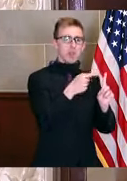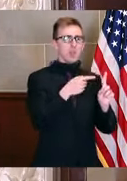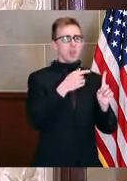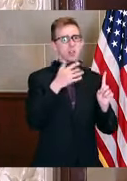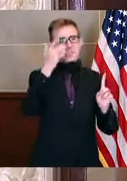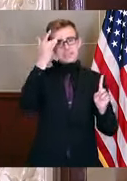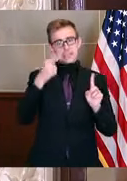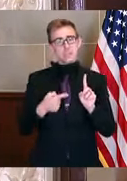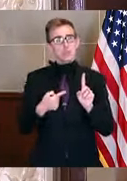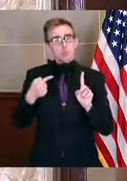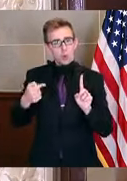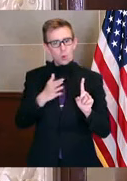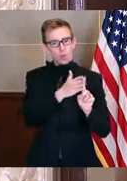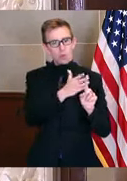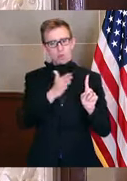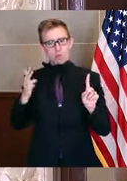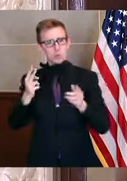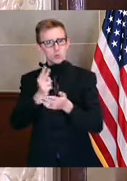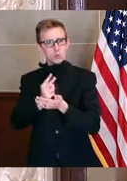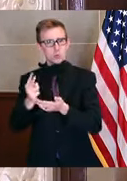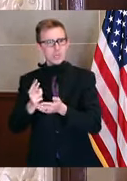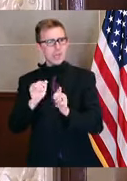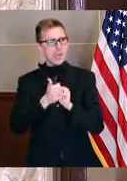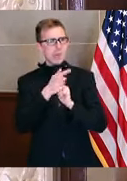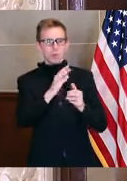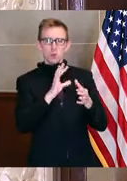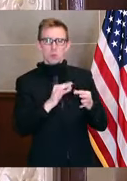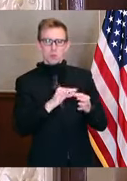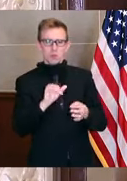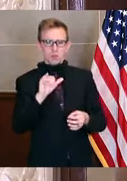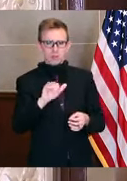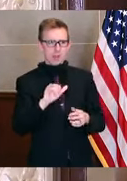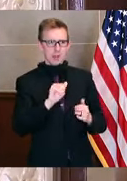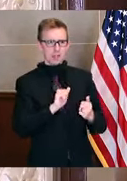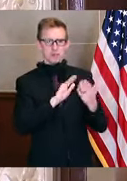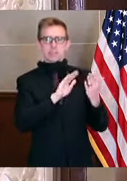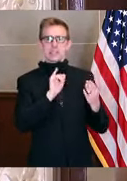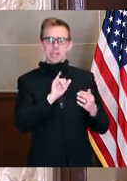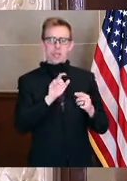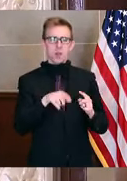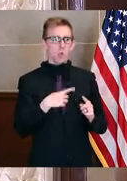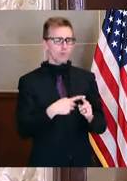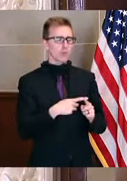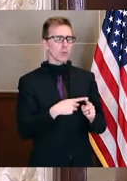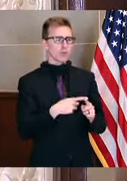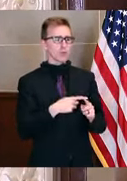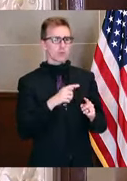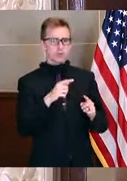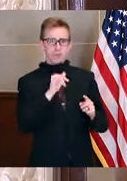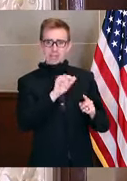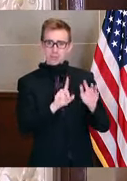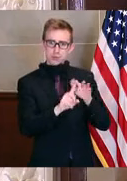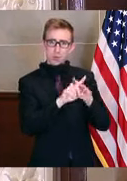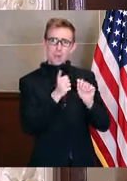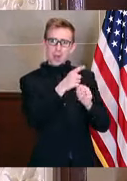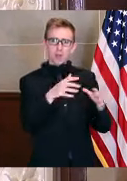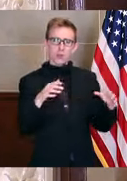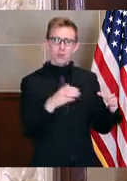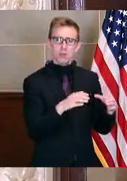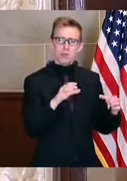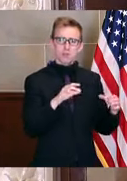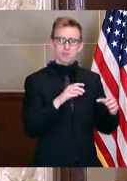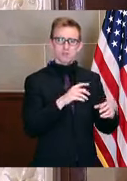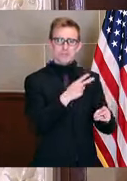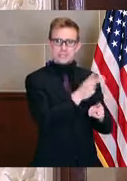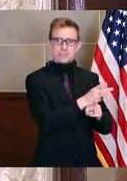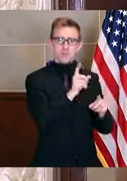how do you address that portion of it? How much time do you have once cases are identified to actually contain it? Well, I'm going to use an example. We